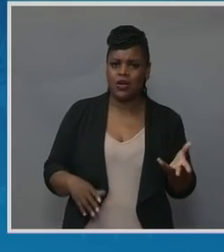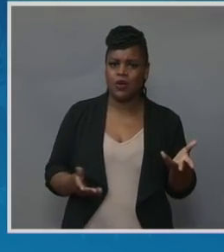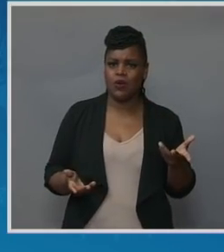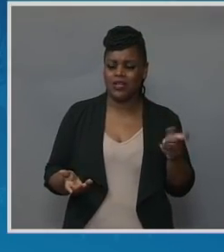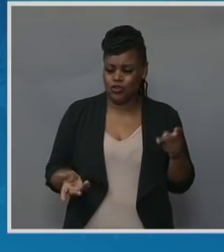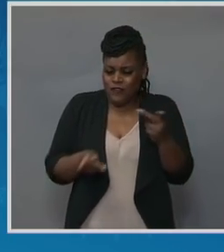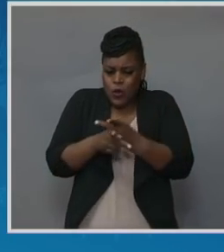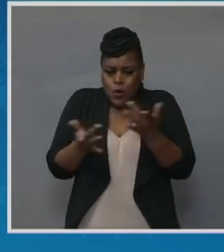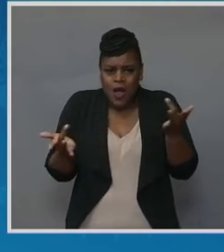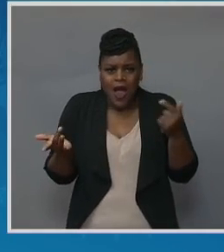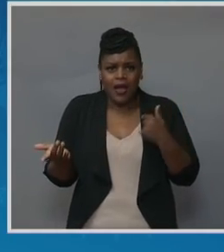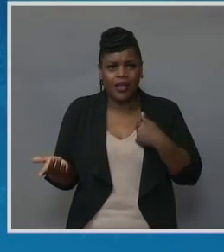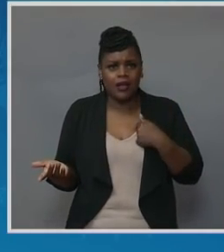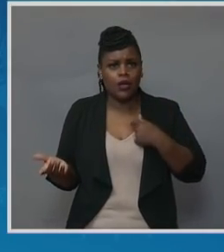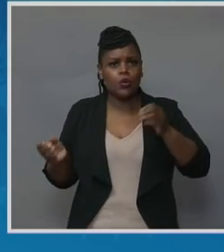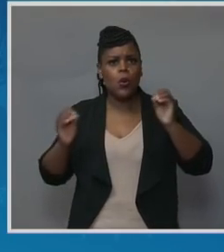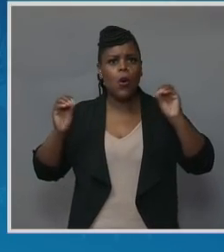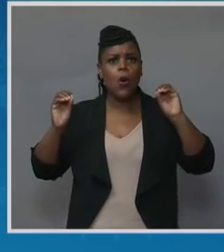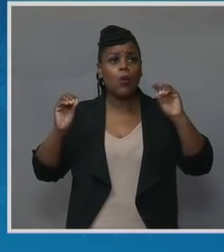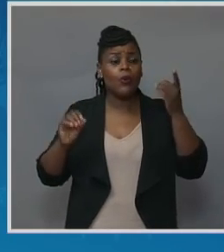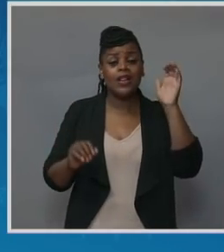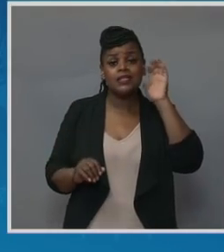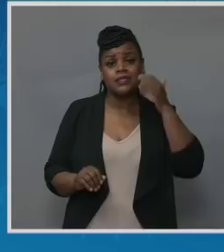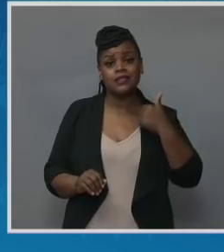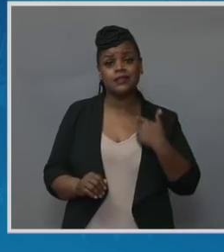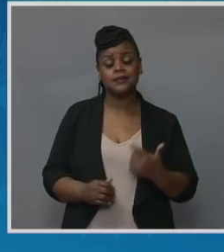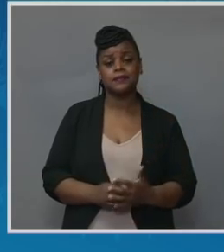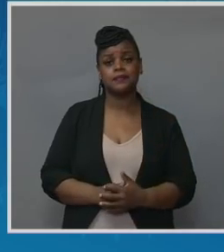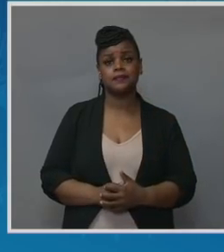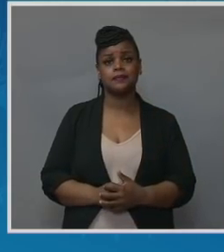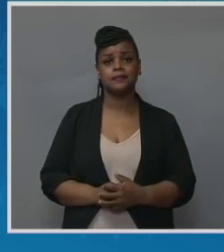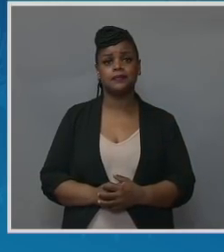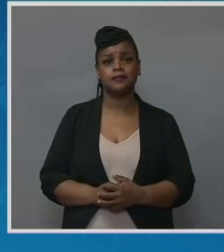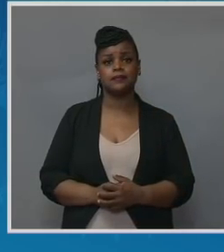No one listened. Her voice wasn't heard.